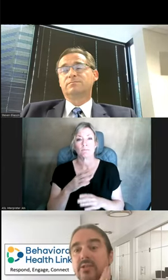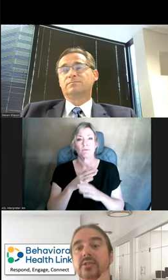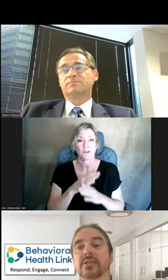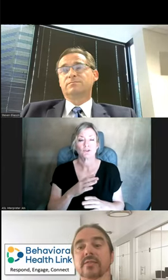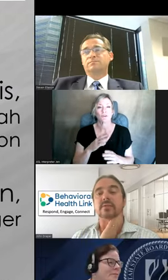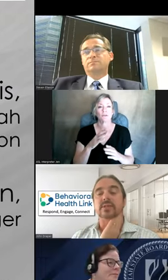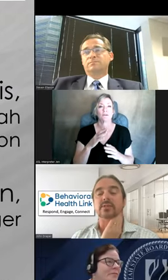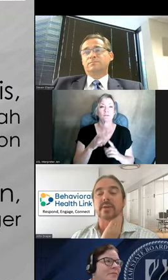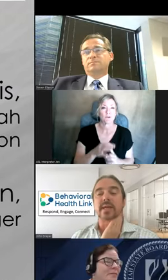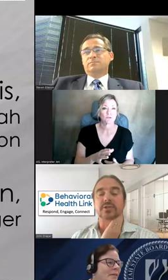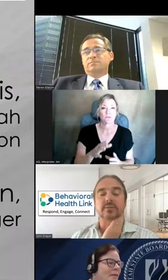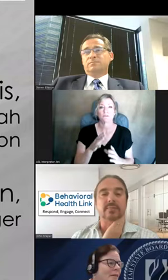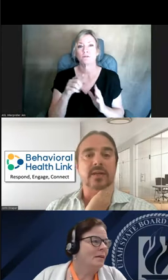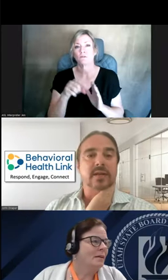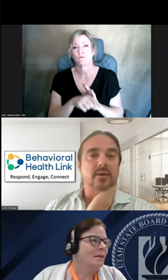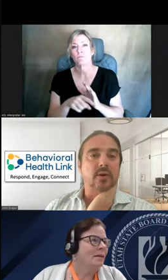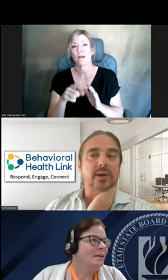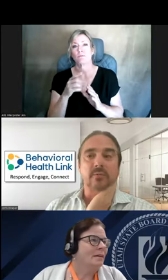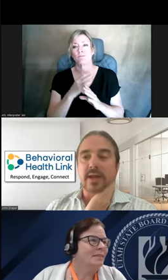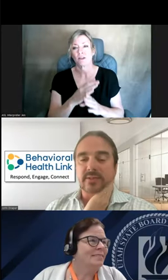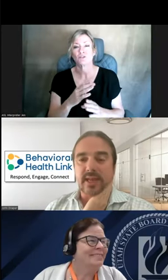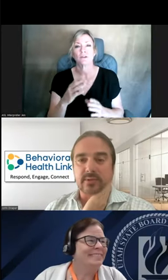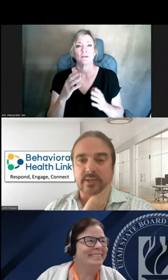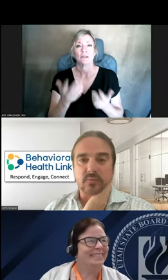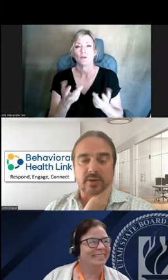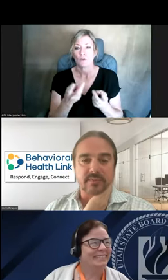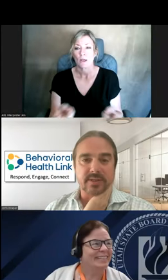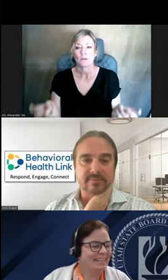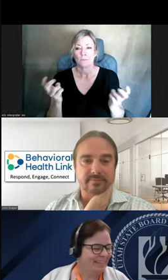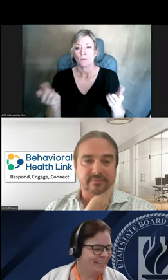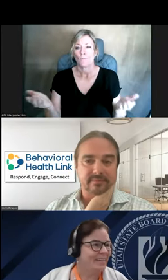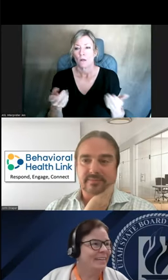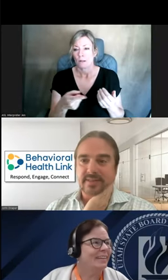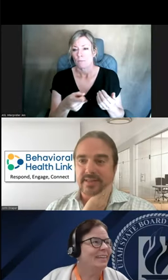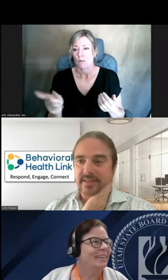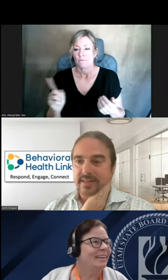of Education, and SafeUT's manager are on our roundtable. Let's welcome them.